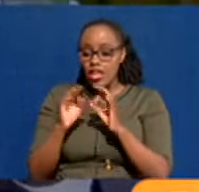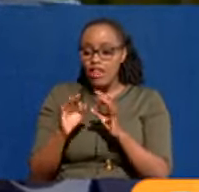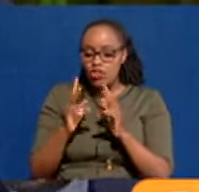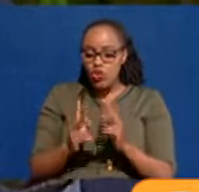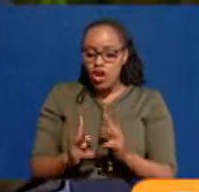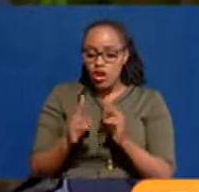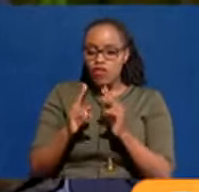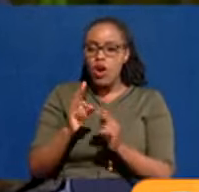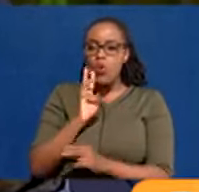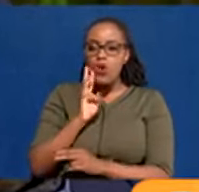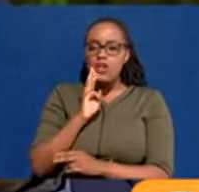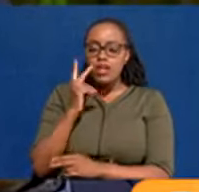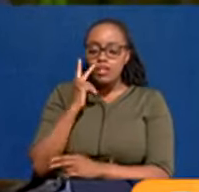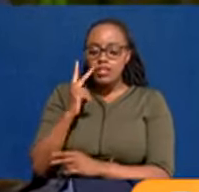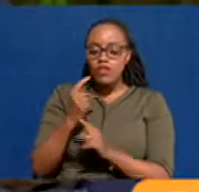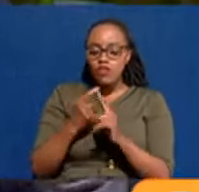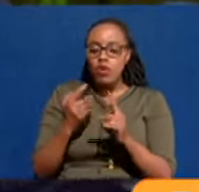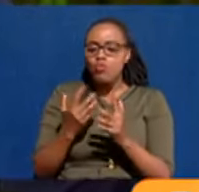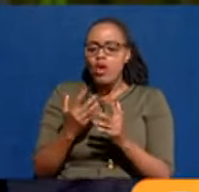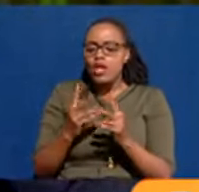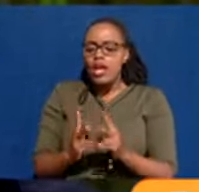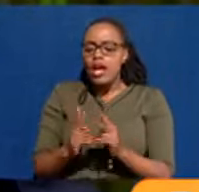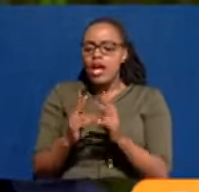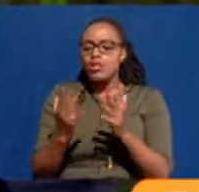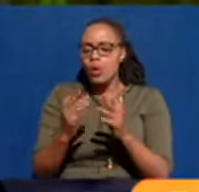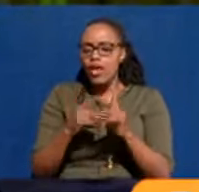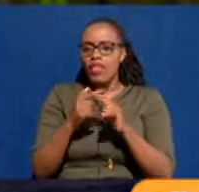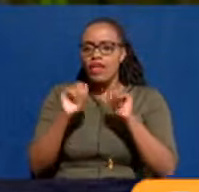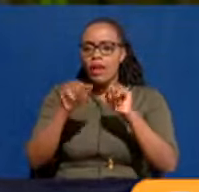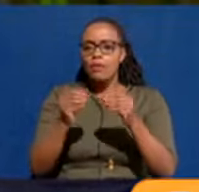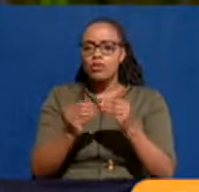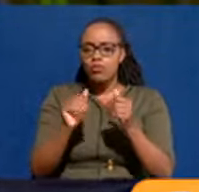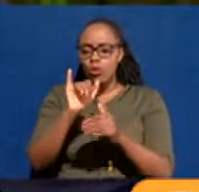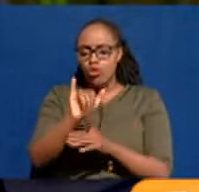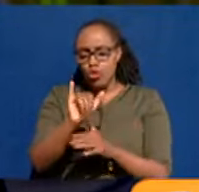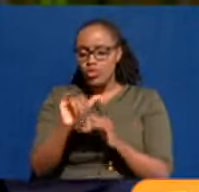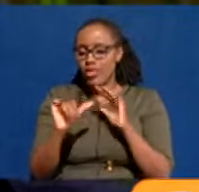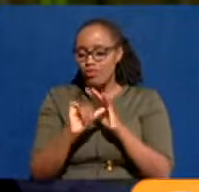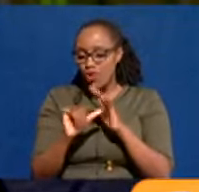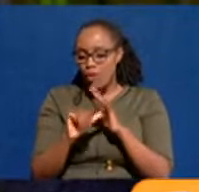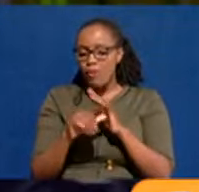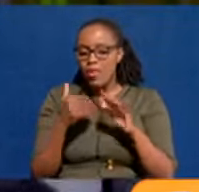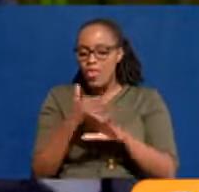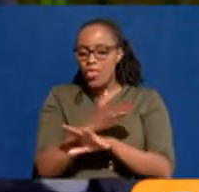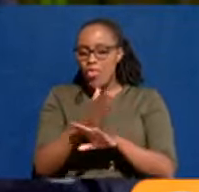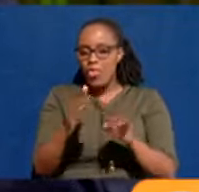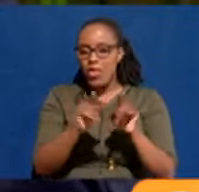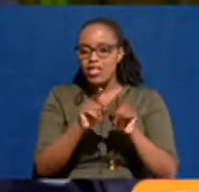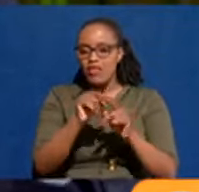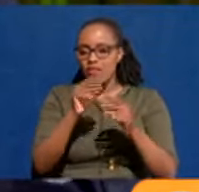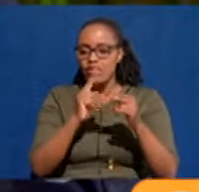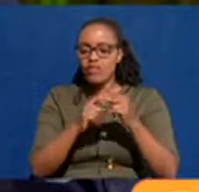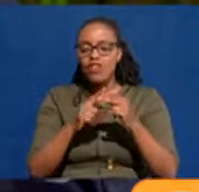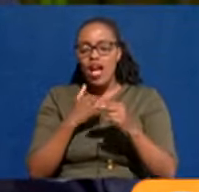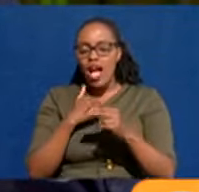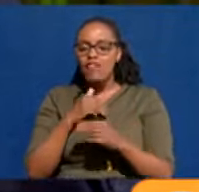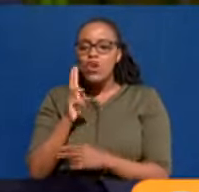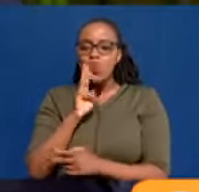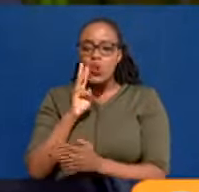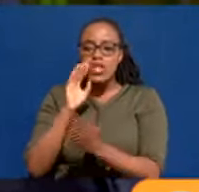the water off in Langata, I will see where it has been cut. And so we'll be able to deal with those water cartels. Additionally, we're talking about water harvesting,